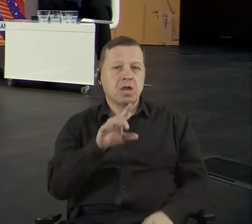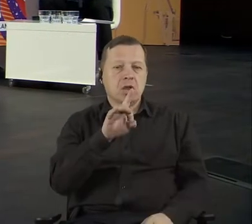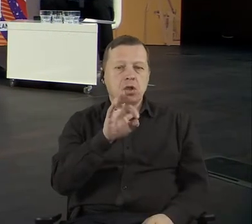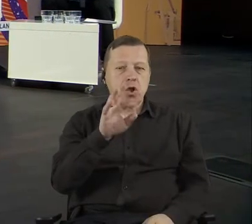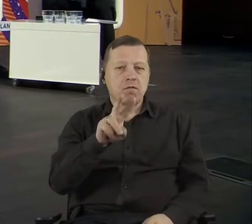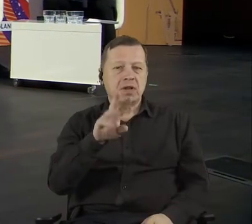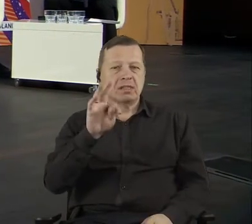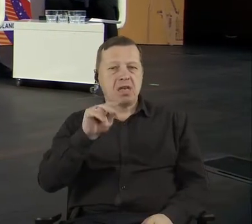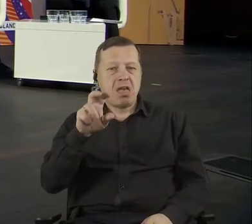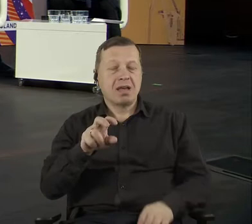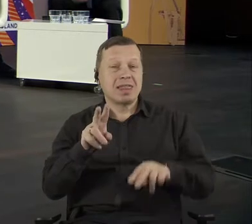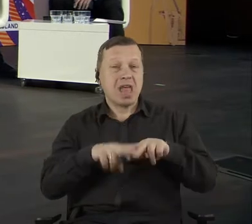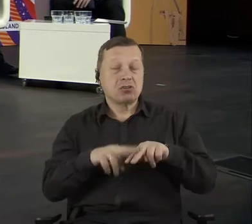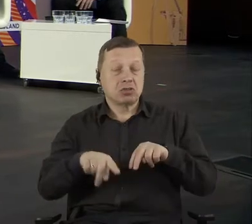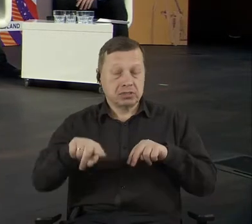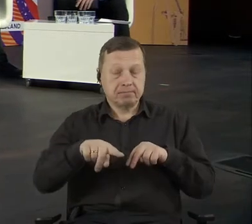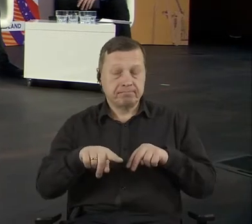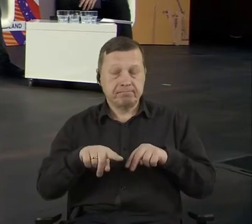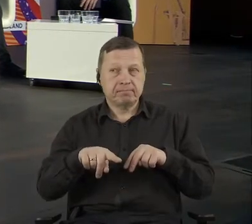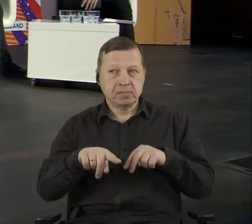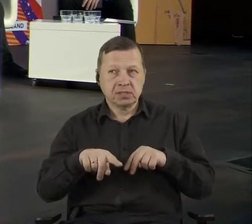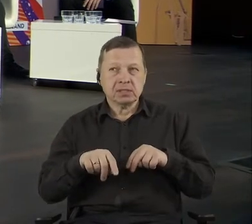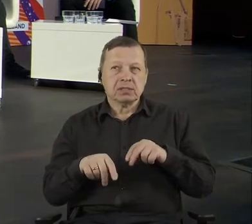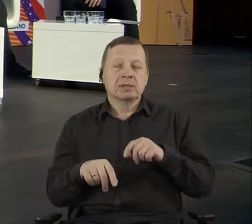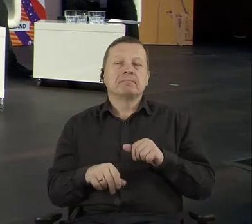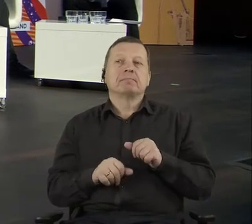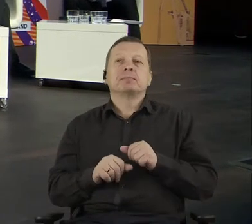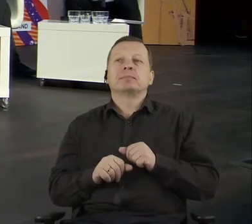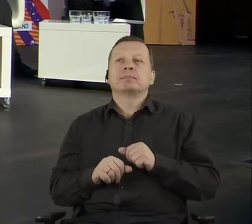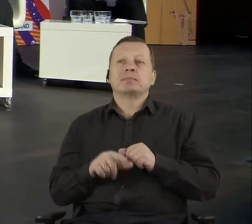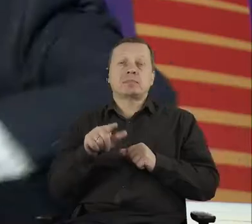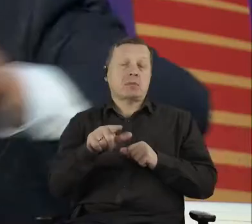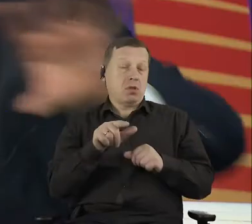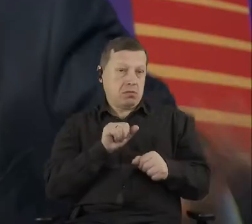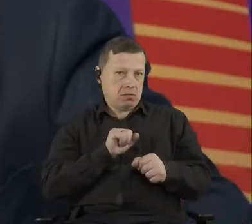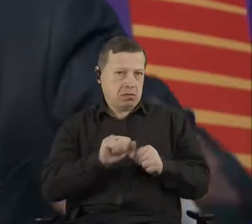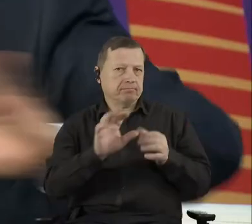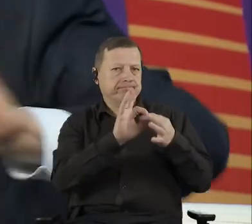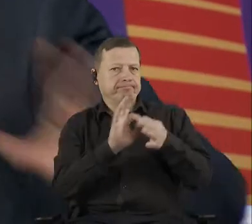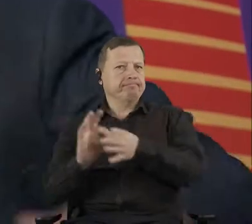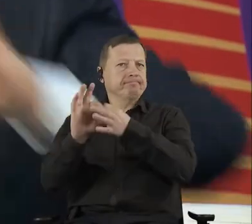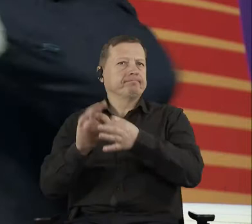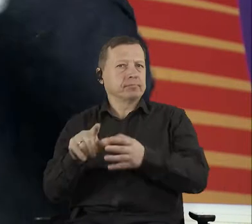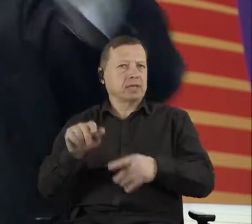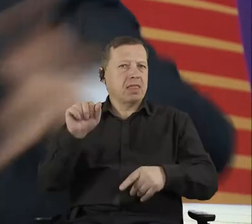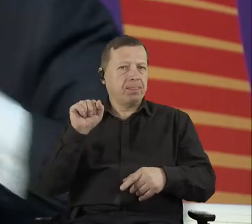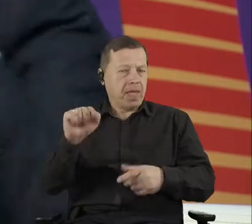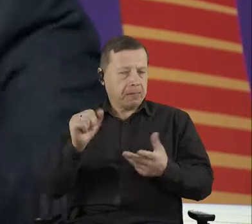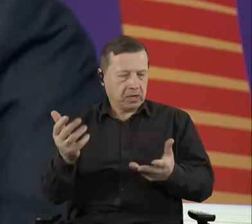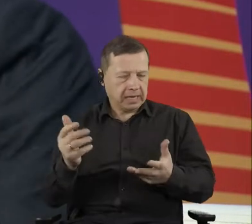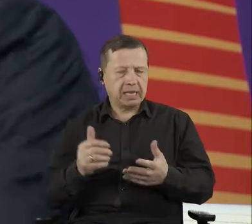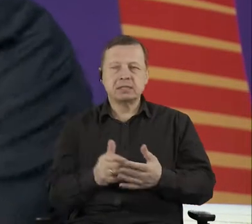the very, you know, like idea of democracy. And, and I don't want to move into the Elon Musk kind of, you know, like